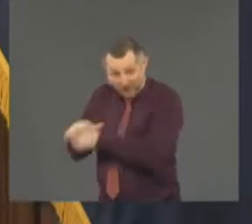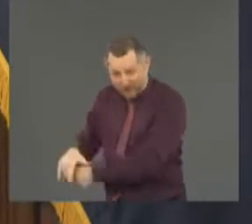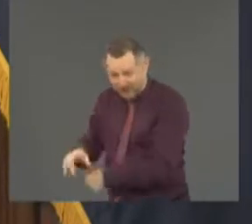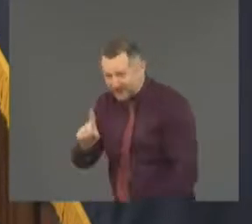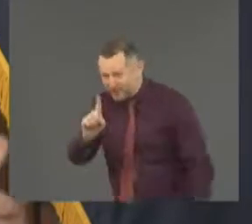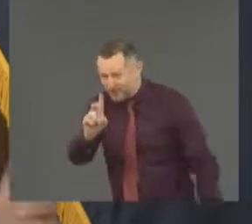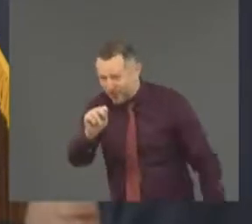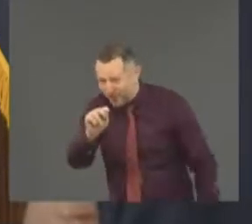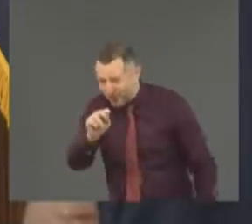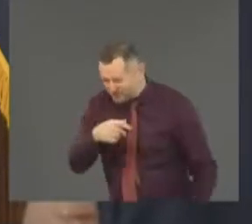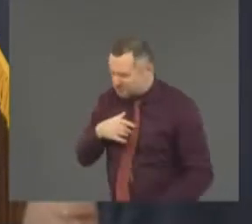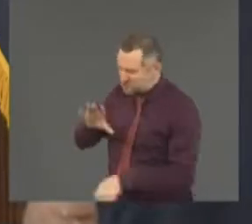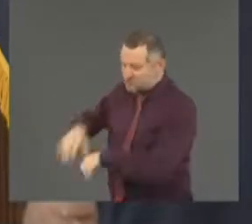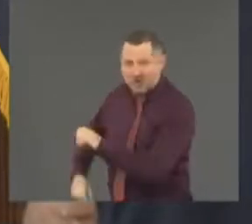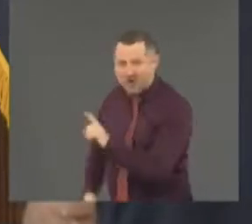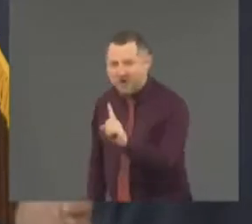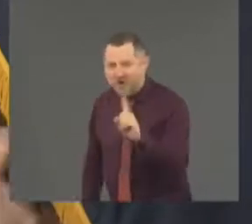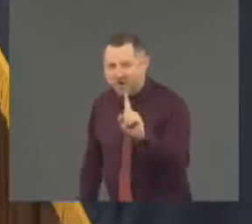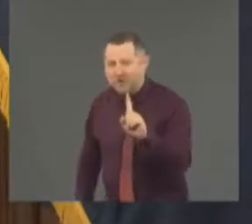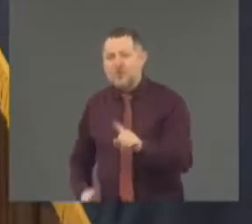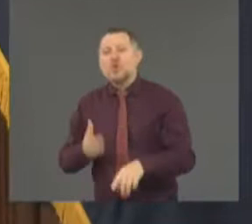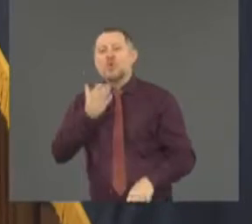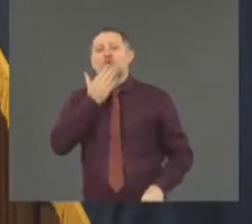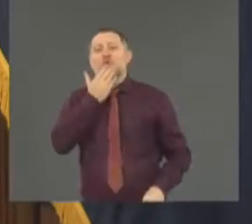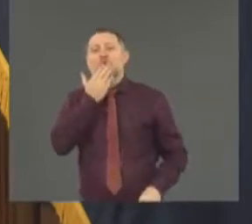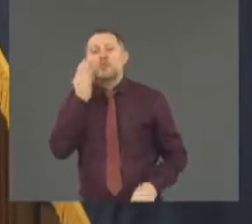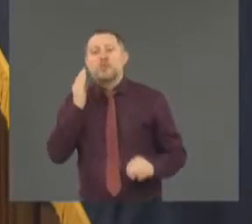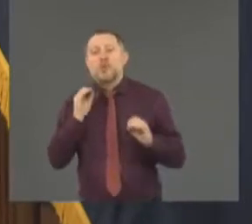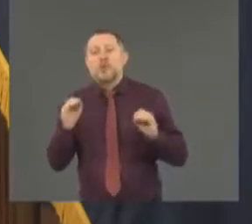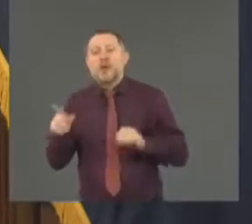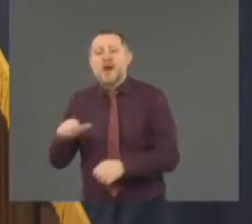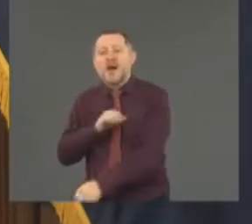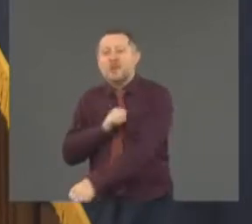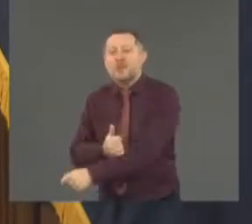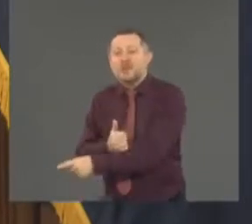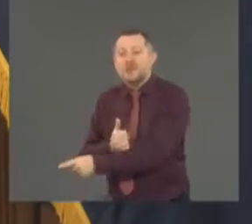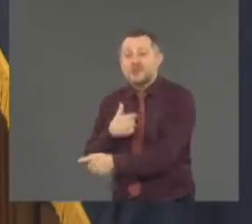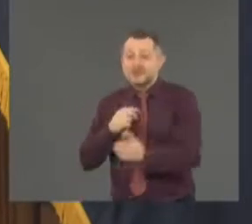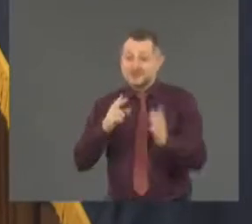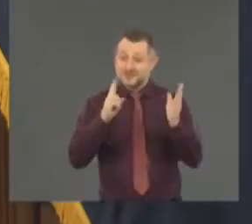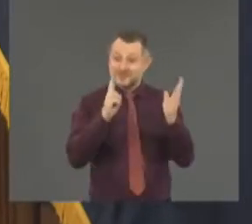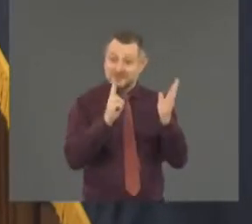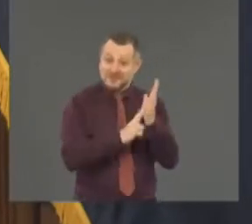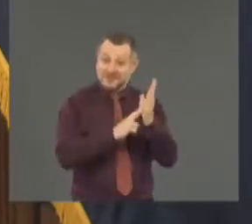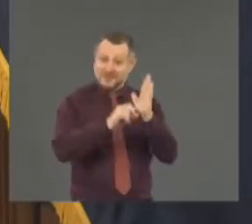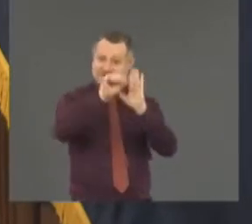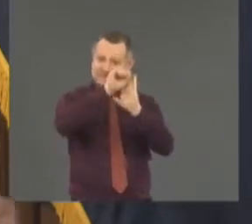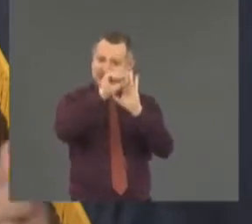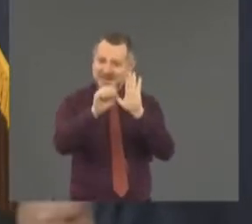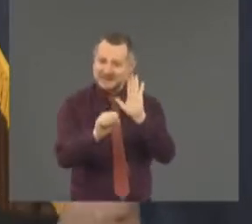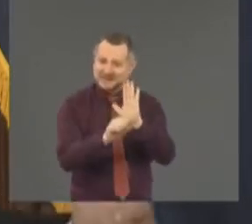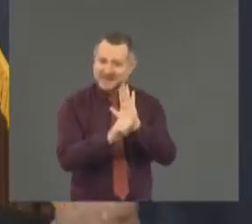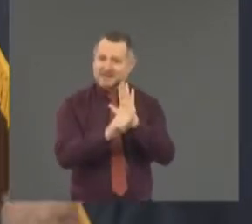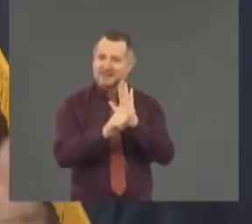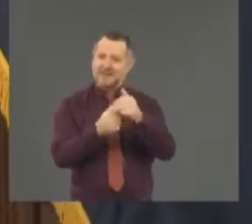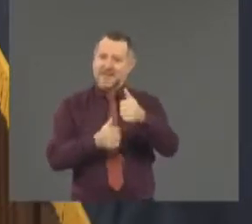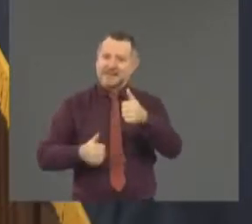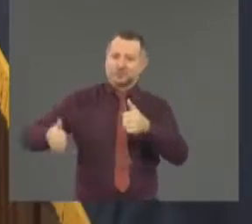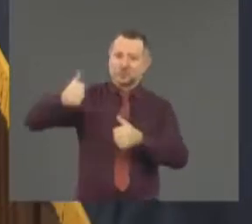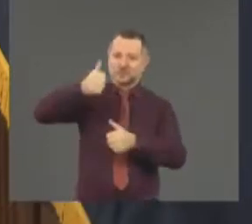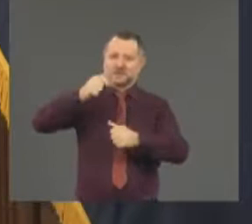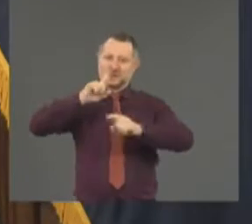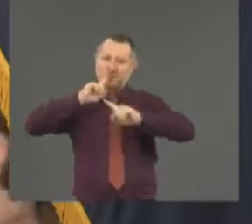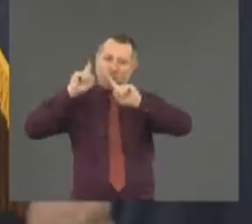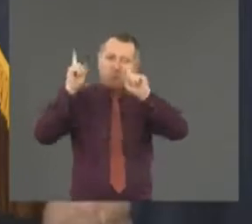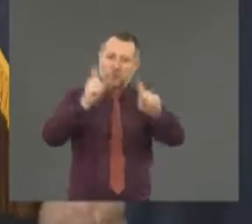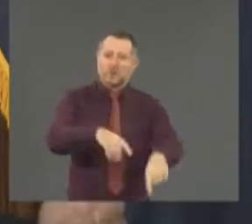did the state executive order it gave me authority over all schools in